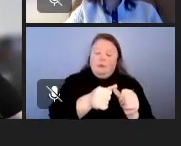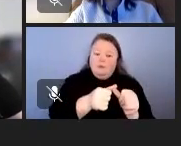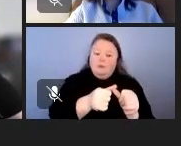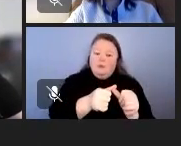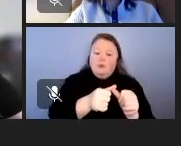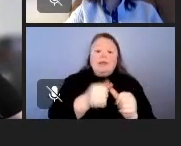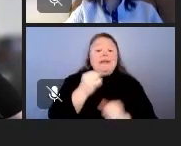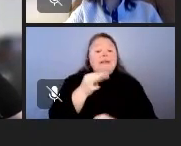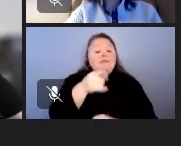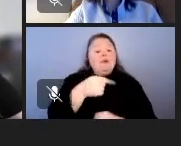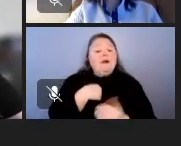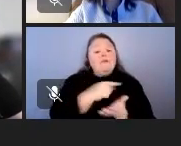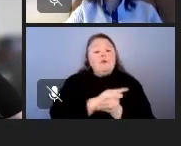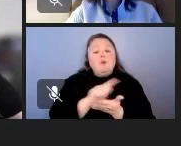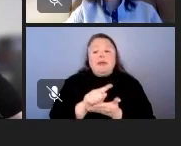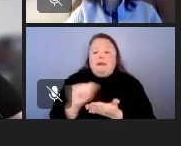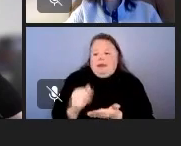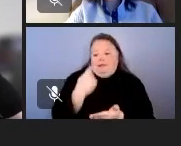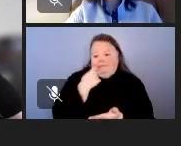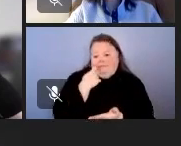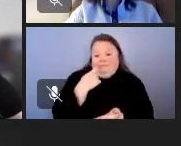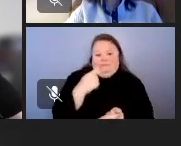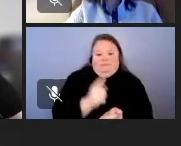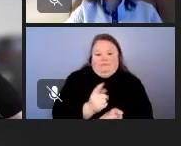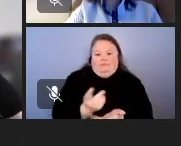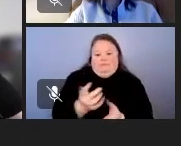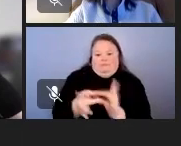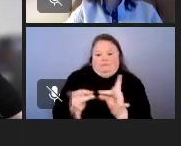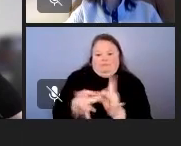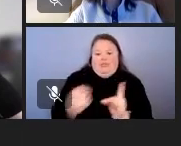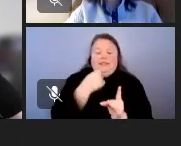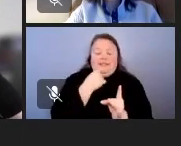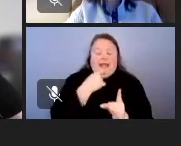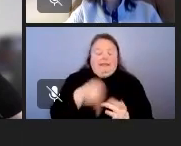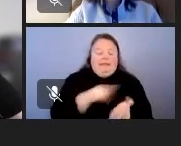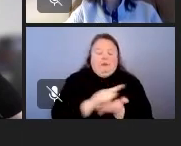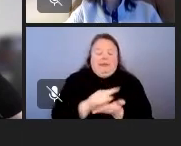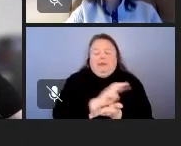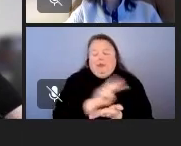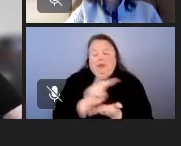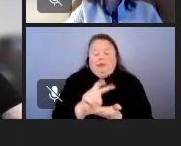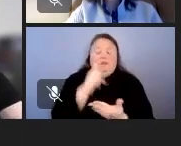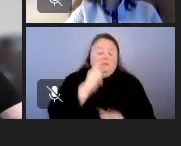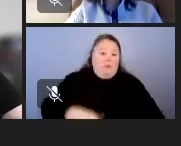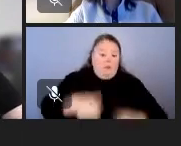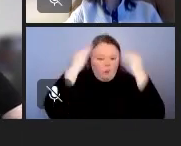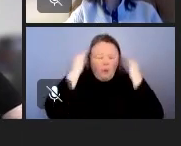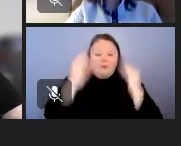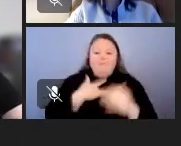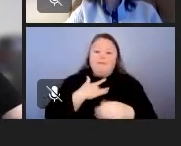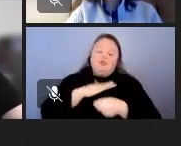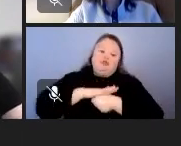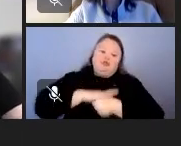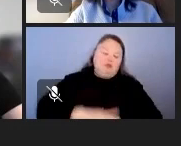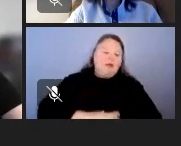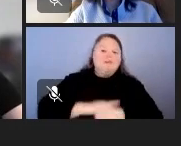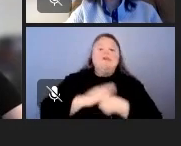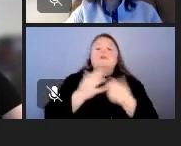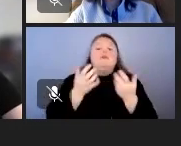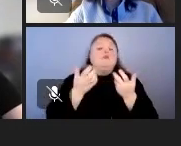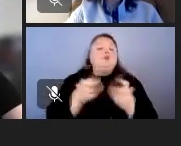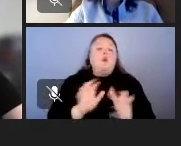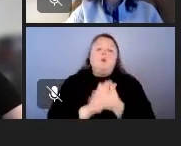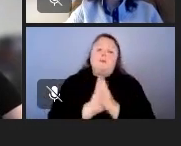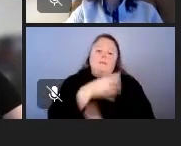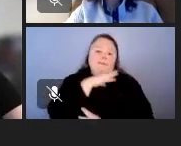if you have weeks like it is, I'm sure for a lot of you this week, that's overwhelming, it's stressful, you don't ever want to get into that stage of burnout